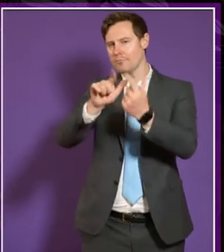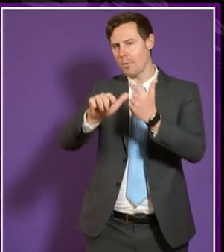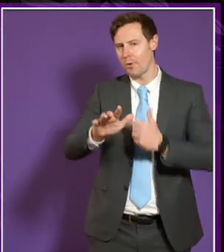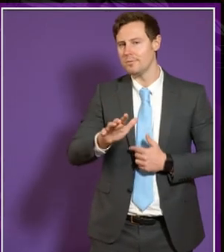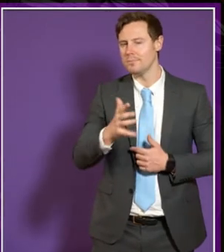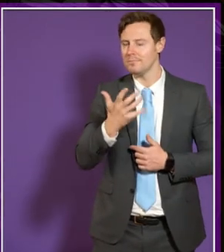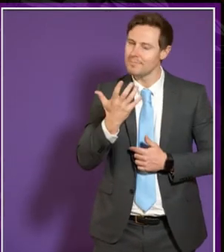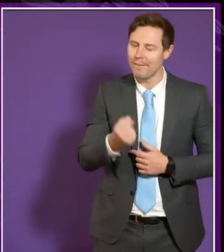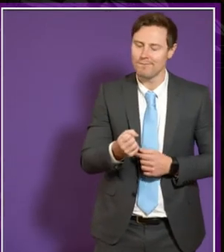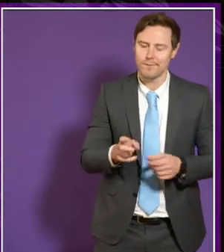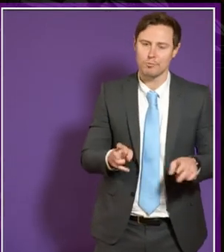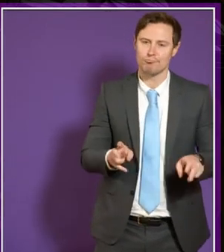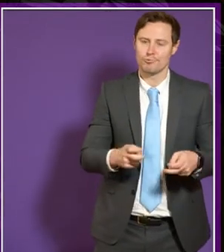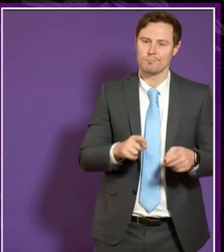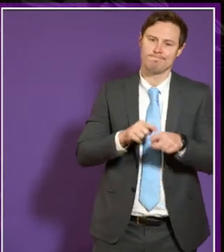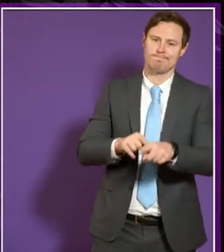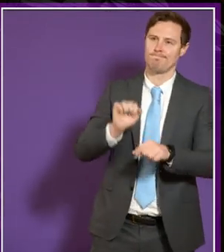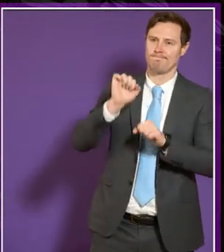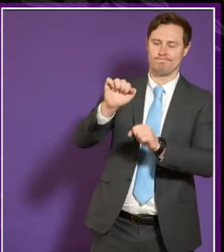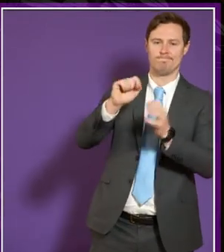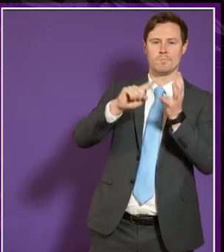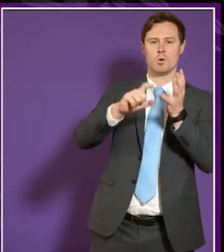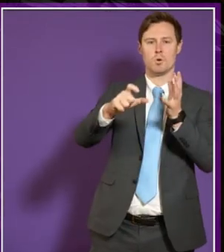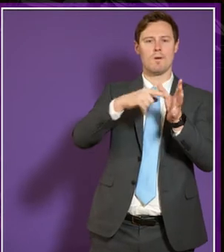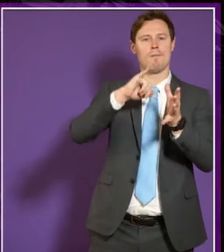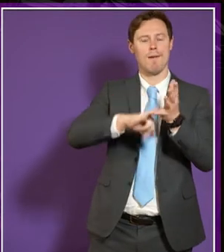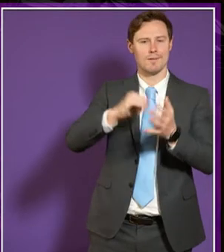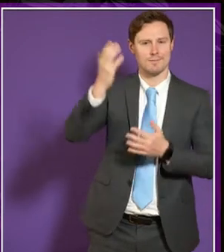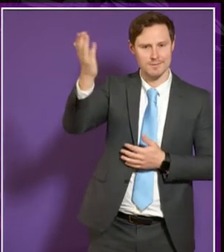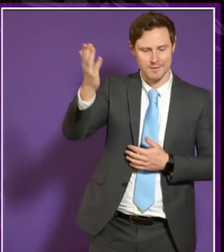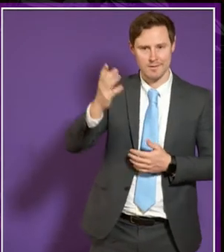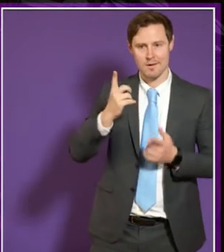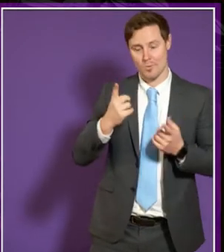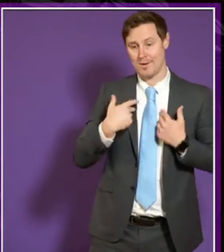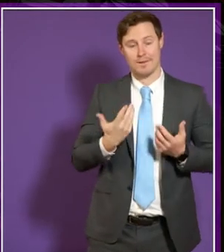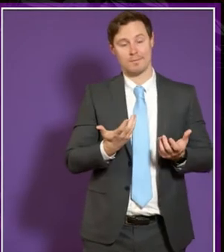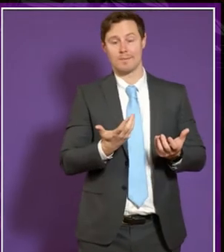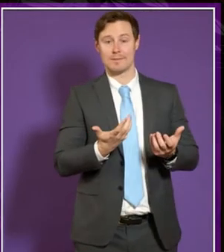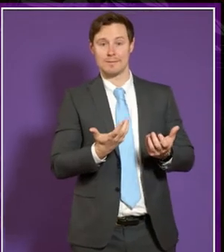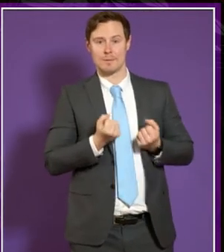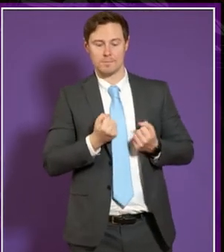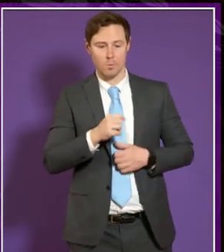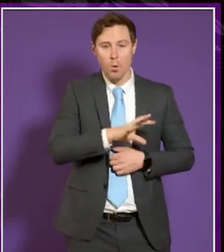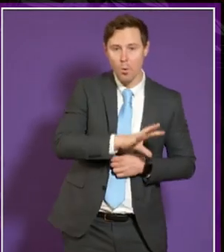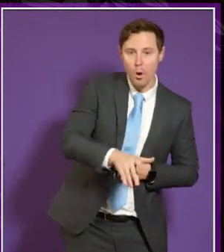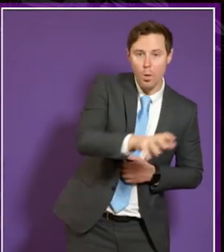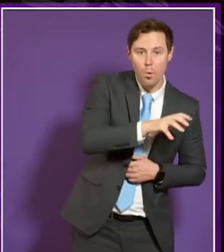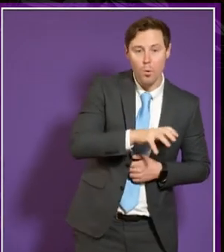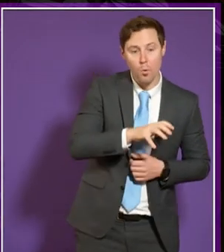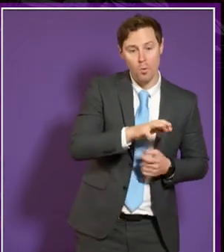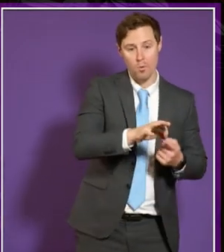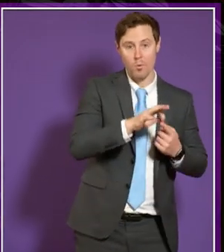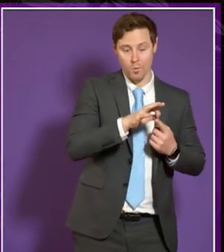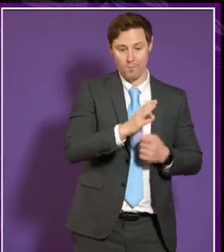are restrictions in terms of UCAS but um when we're accepting you you know the standard the localized application form for